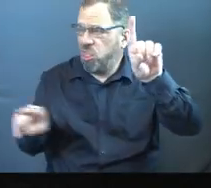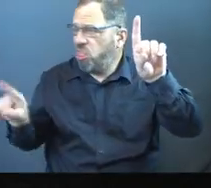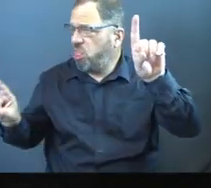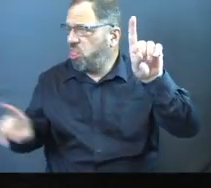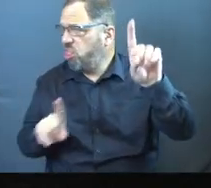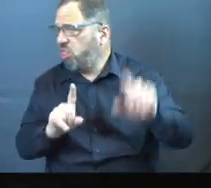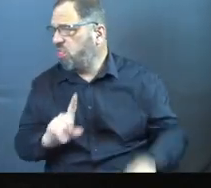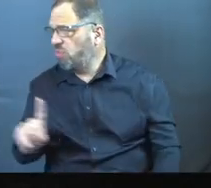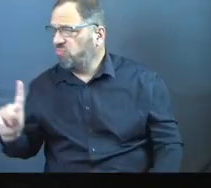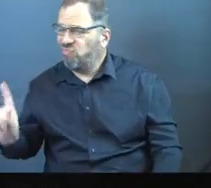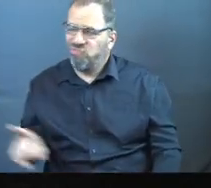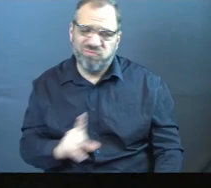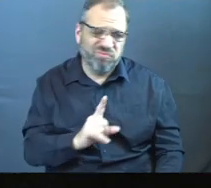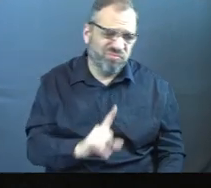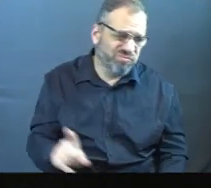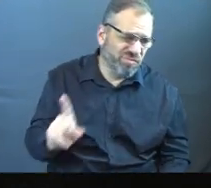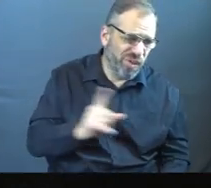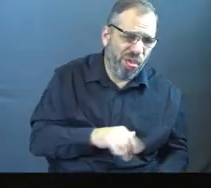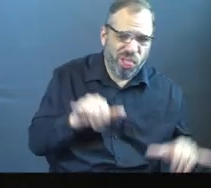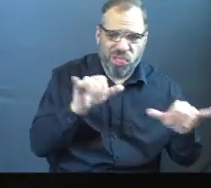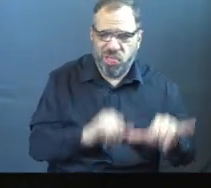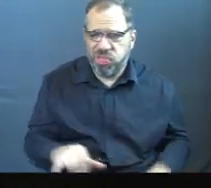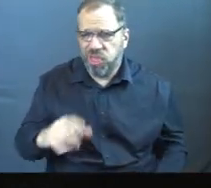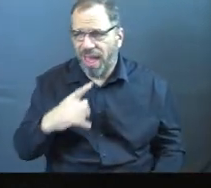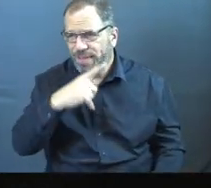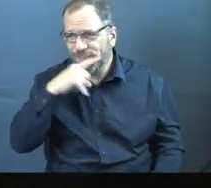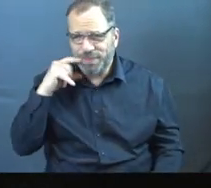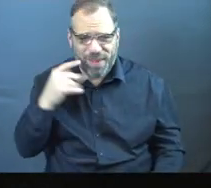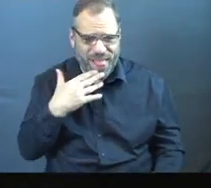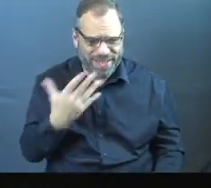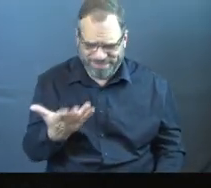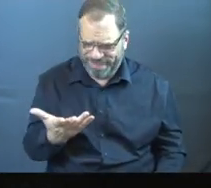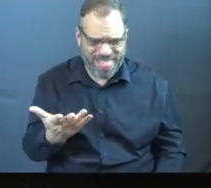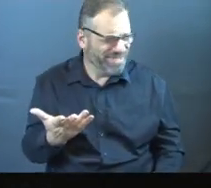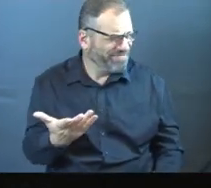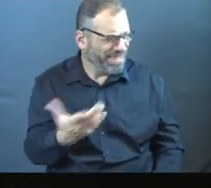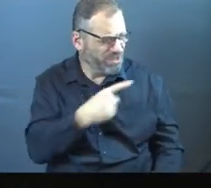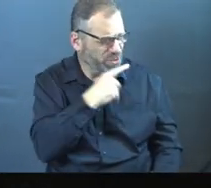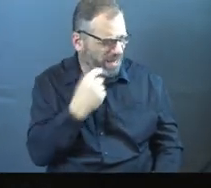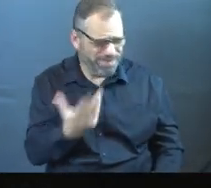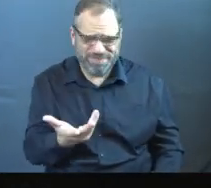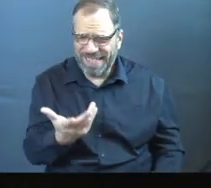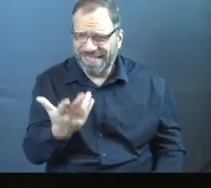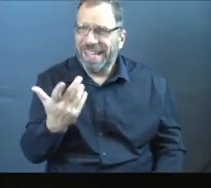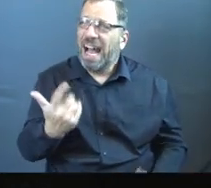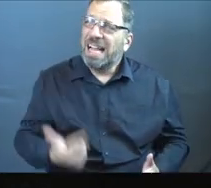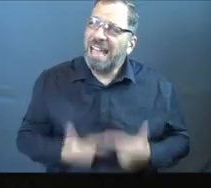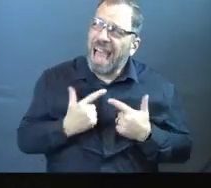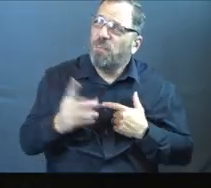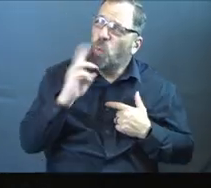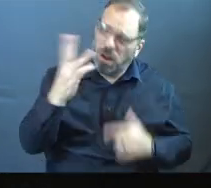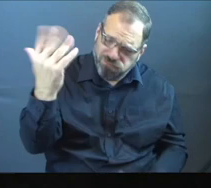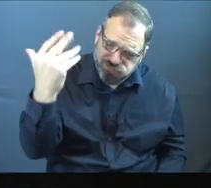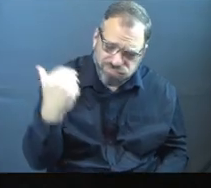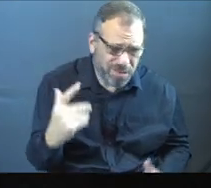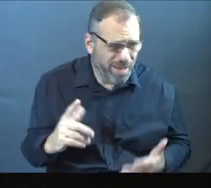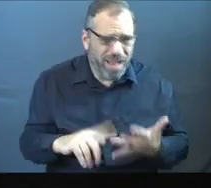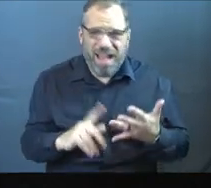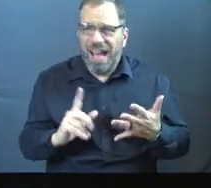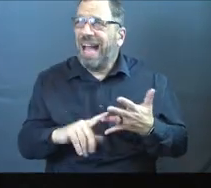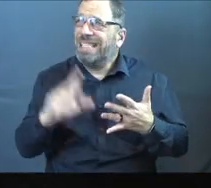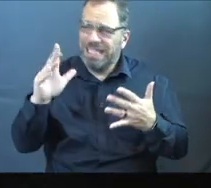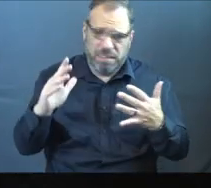wilderness right now. Maybe I'm in a desert, God, and I'm in a dry wasteland and I just need you. I need the life water that you offer. I need a